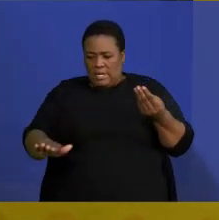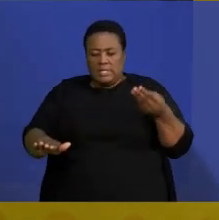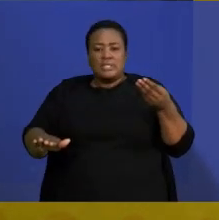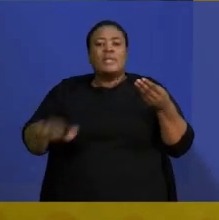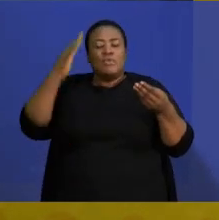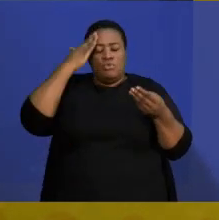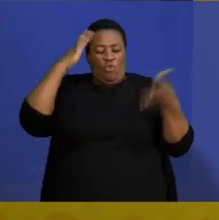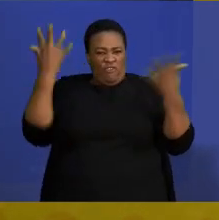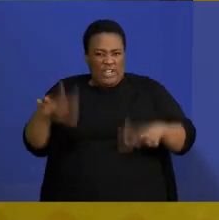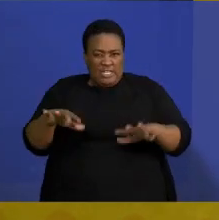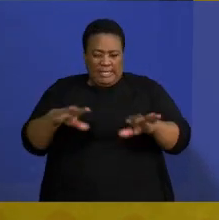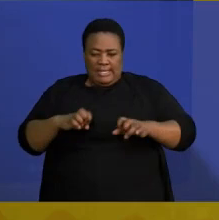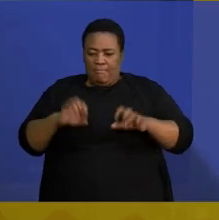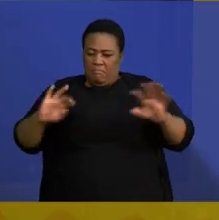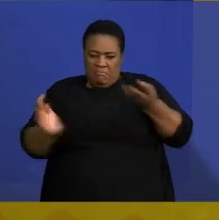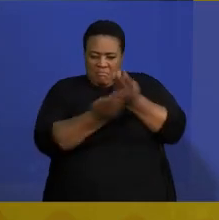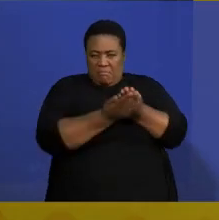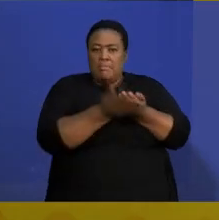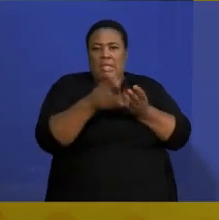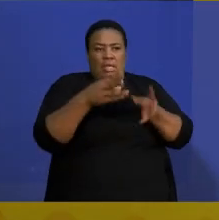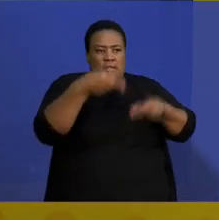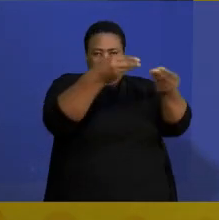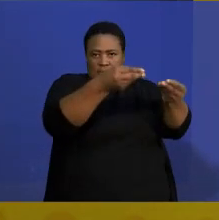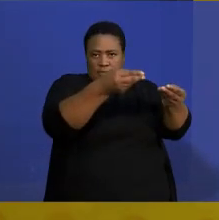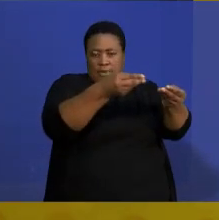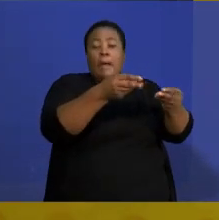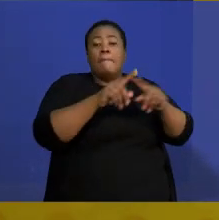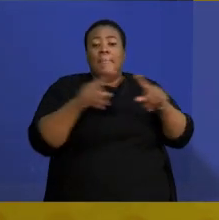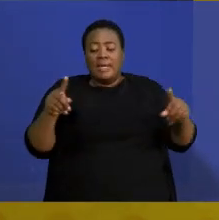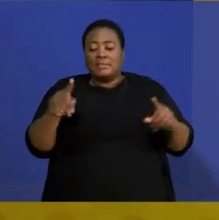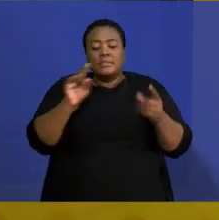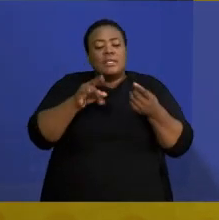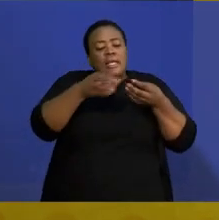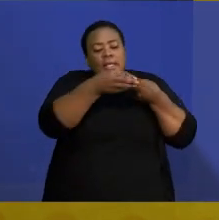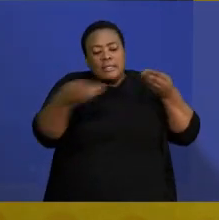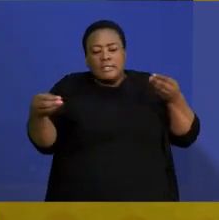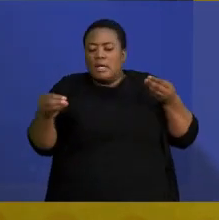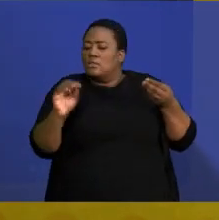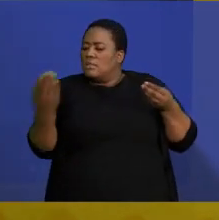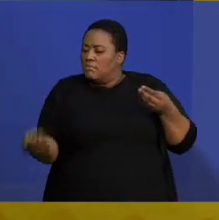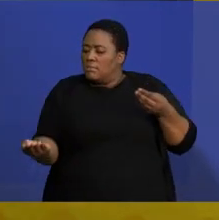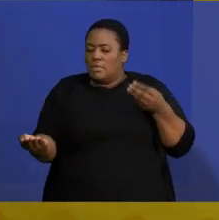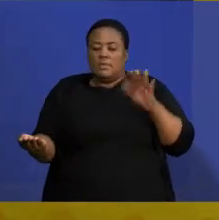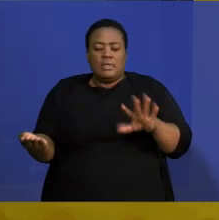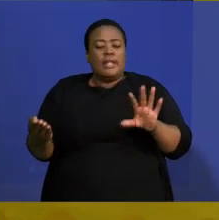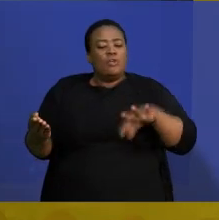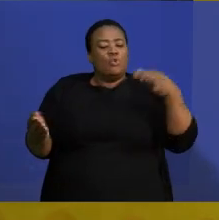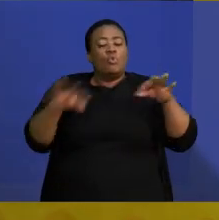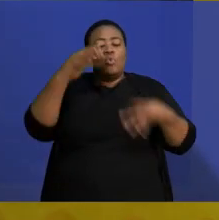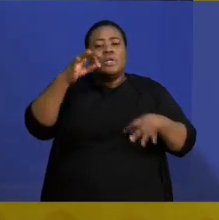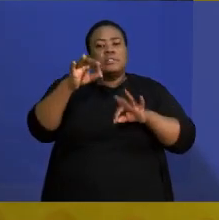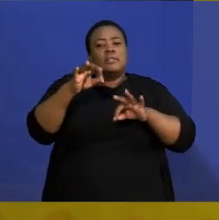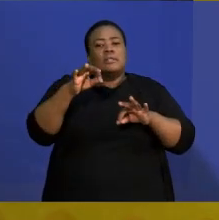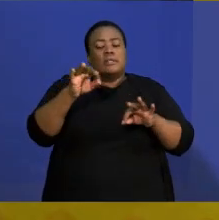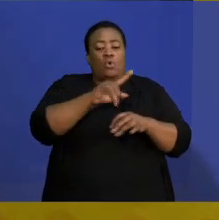exam room. But just detach it, put it on the side, and work around it so that you don't always need to be going back to the end of